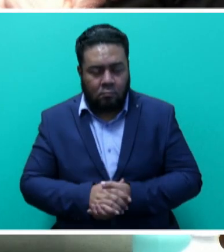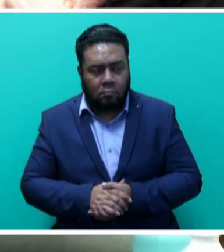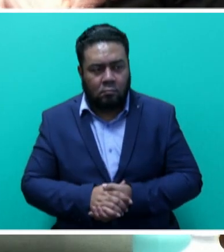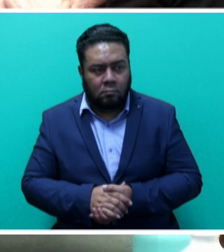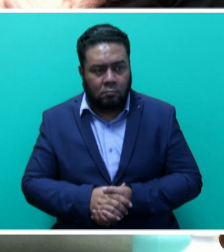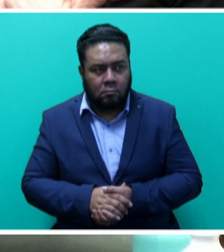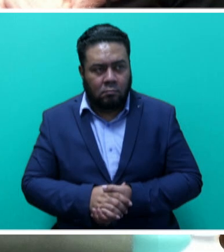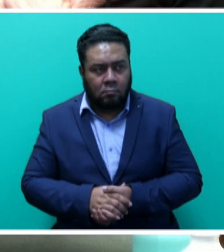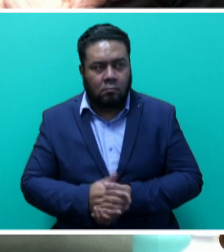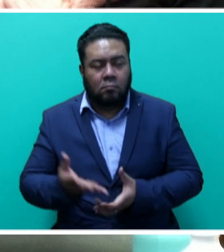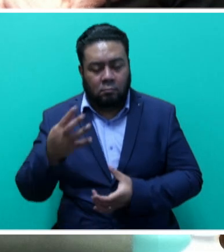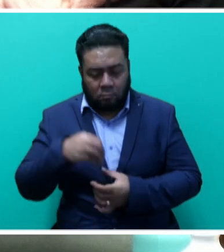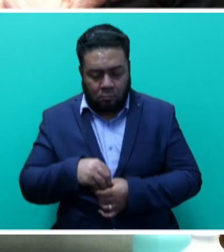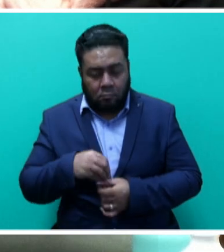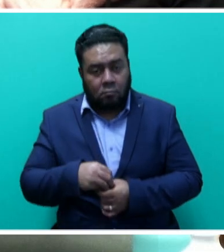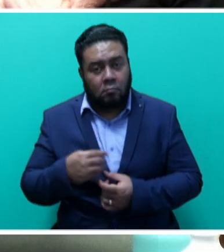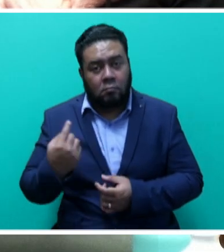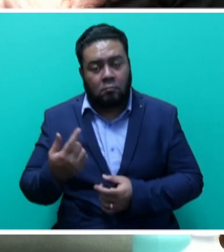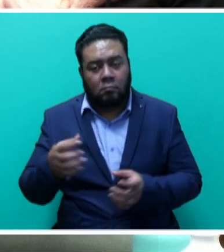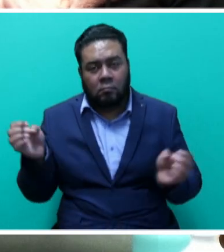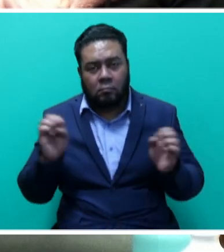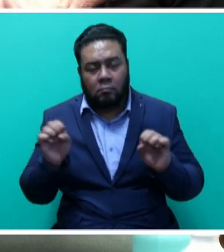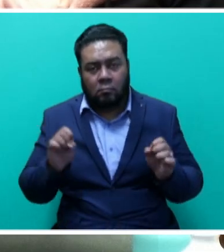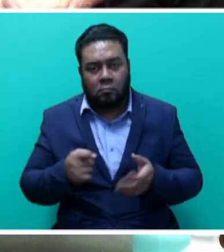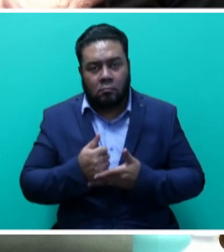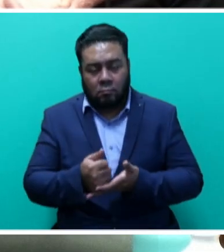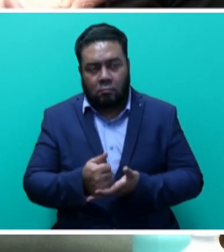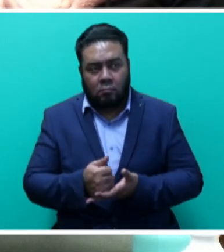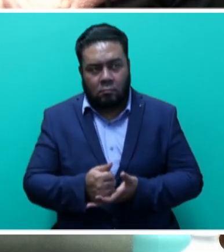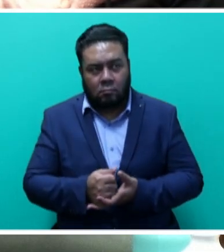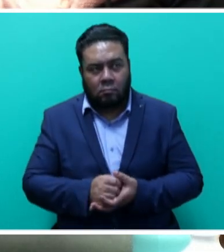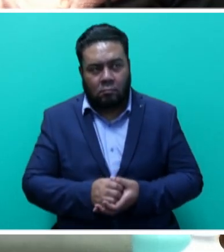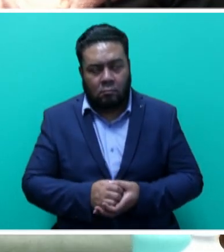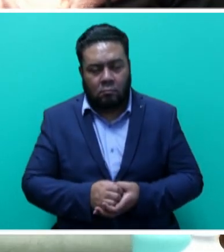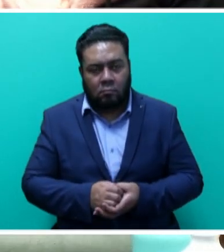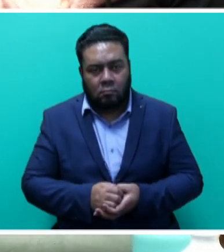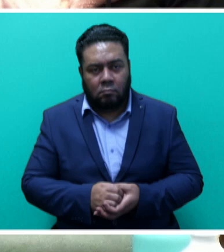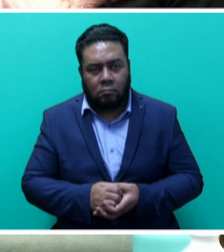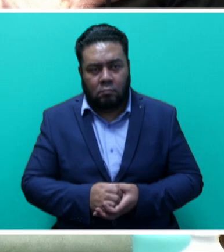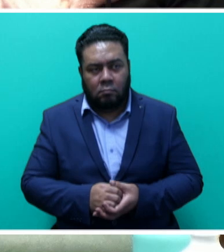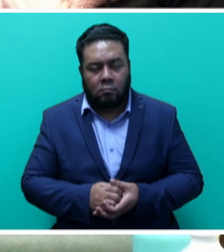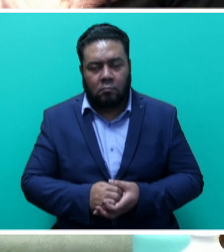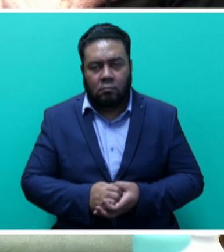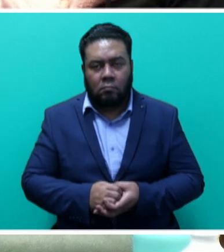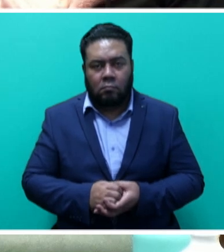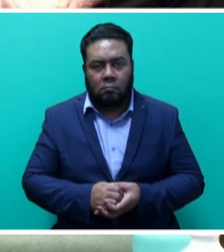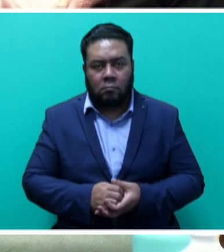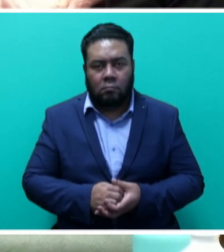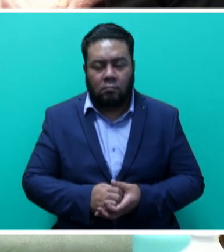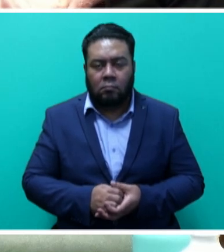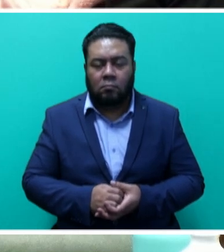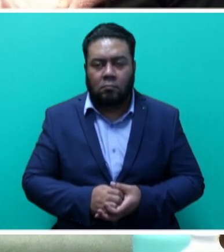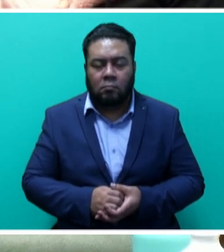Fiji, including emergency assistance on resilience and recovery efforts to combat the